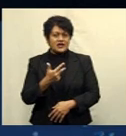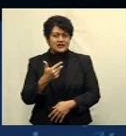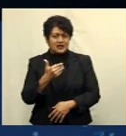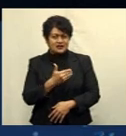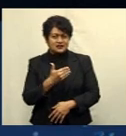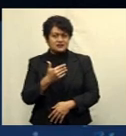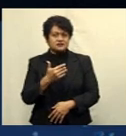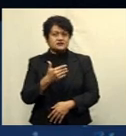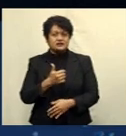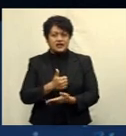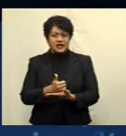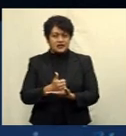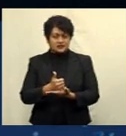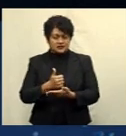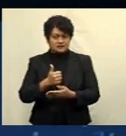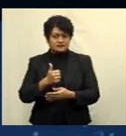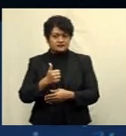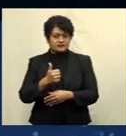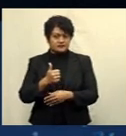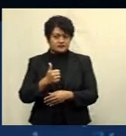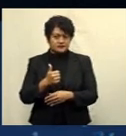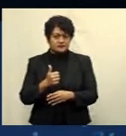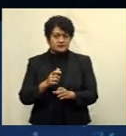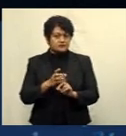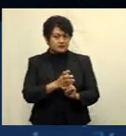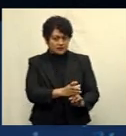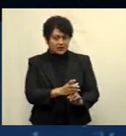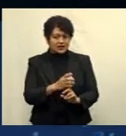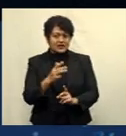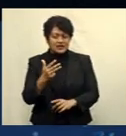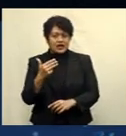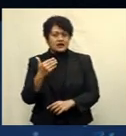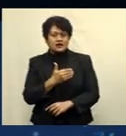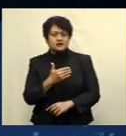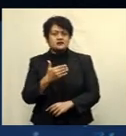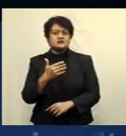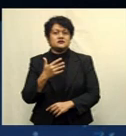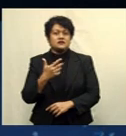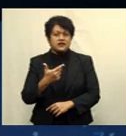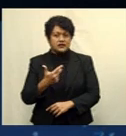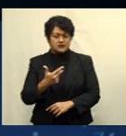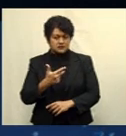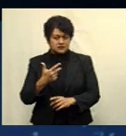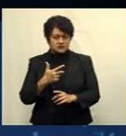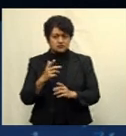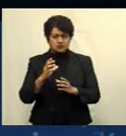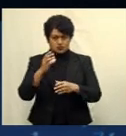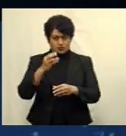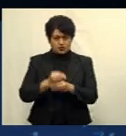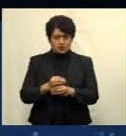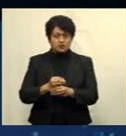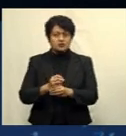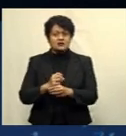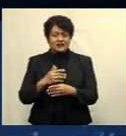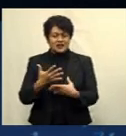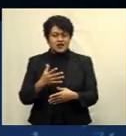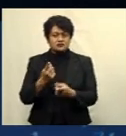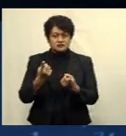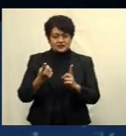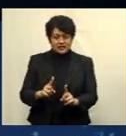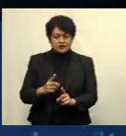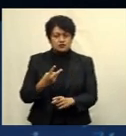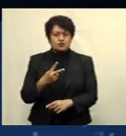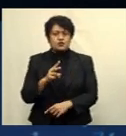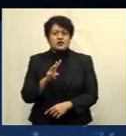active cases in isolation, with 918 recoveries in total. The COVID-19 death toll now stands at